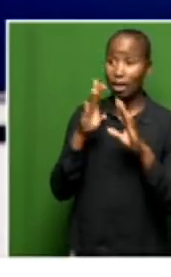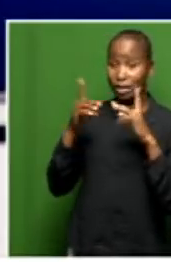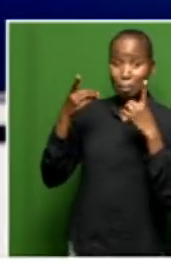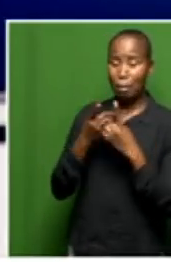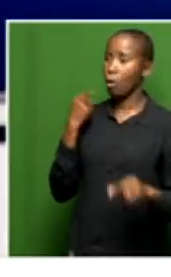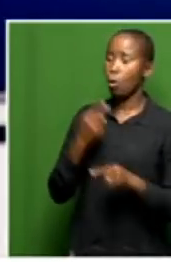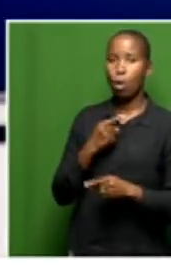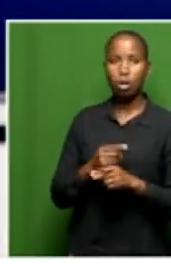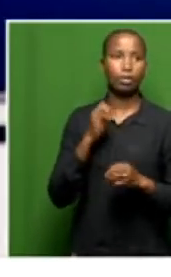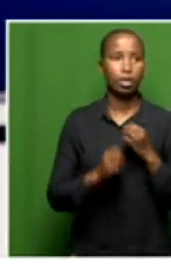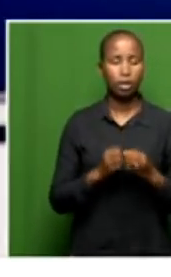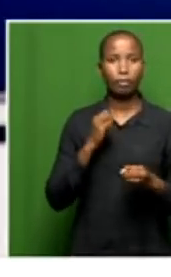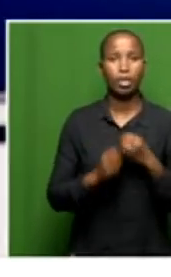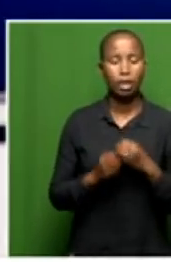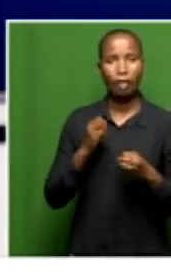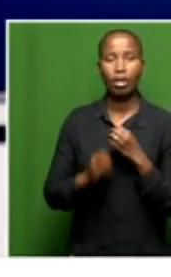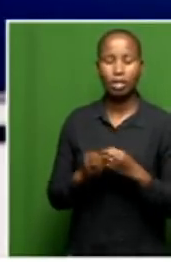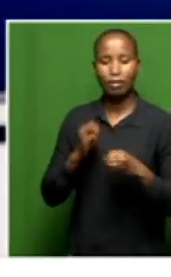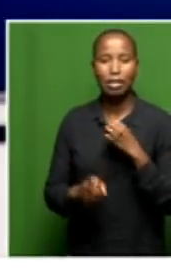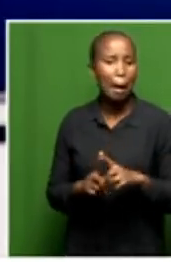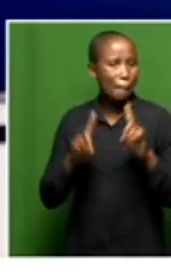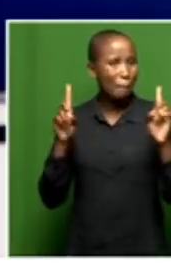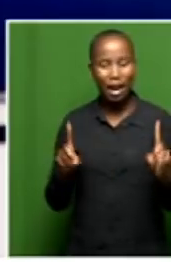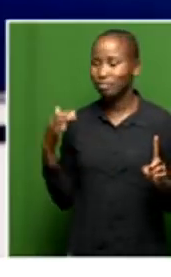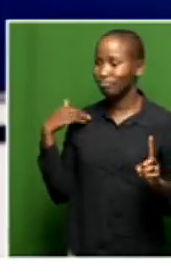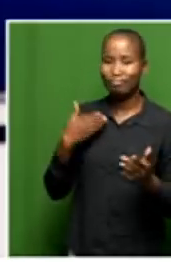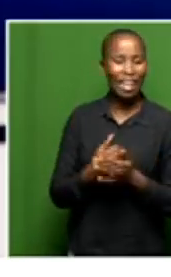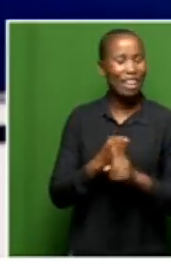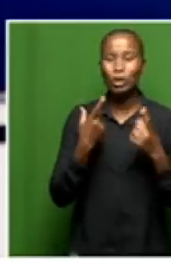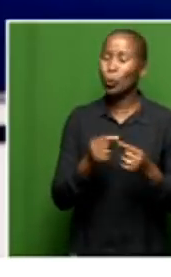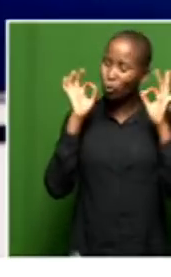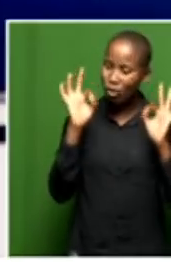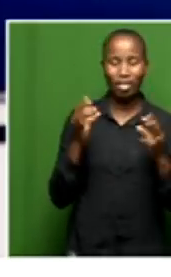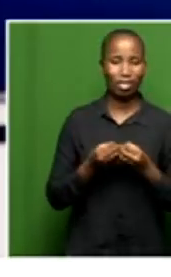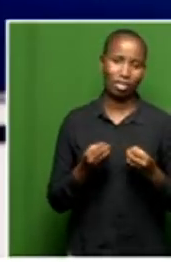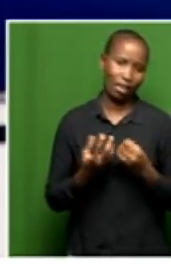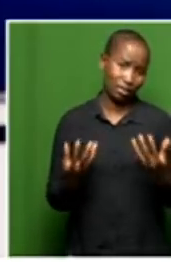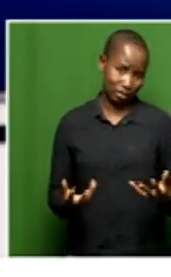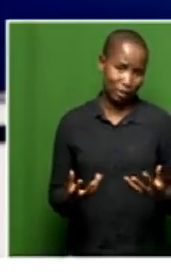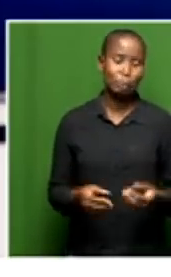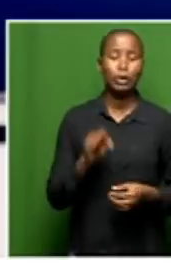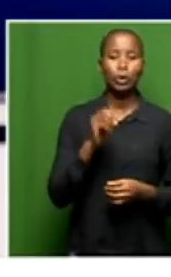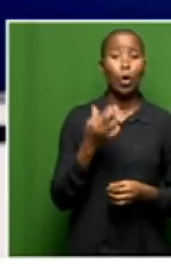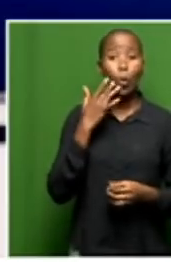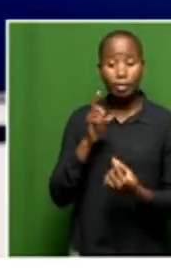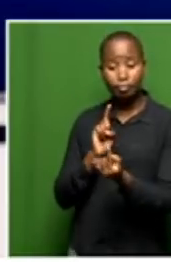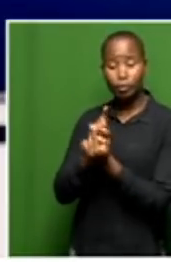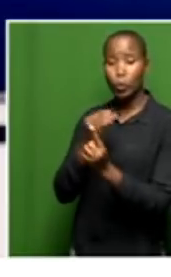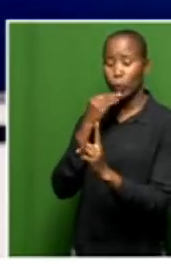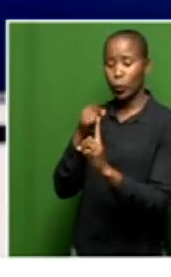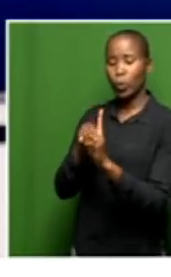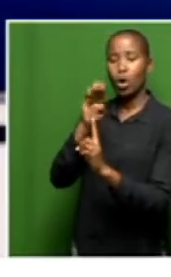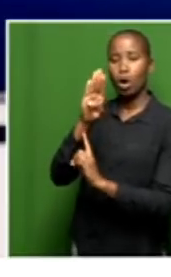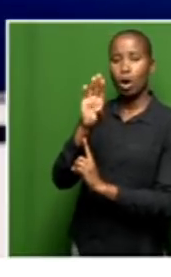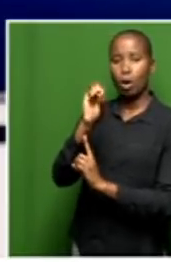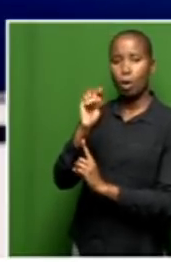renovating the facility, but they haven't been doing the right things. When we spoke to Elby Boza, she indicated